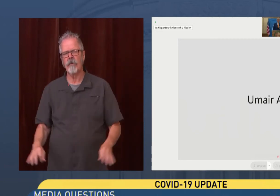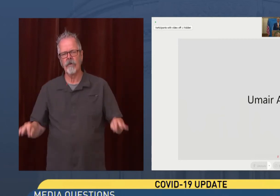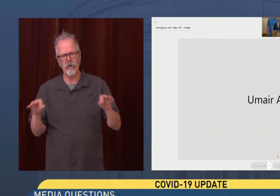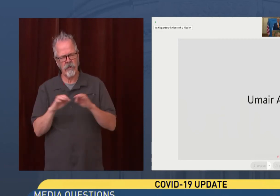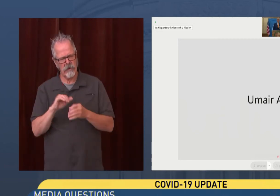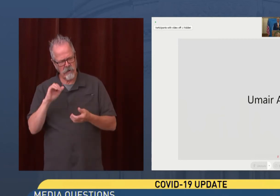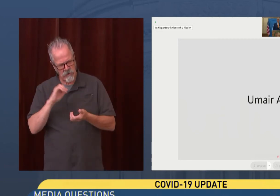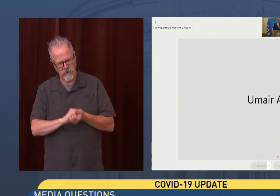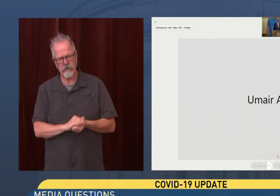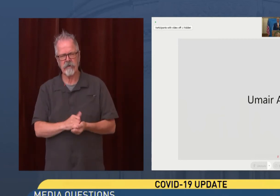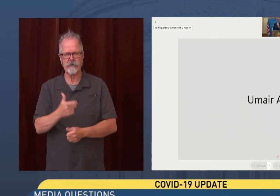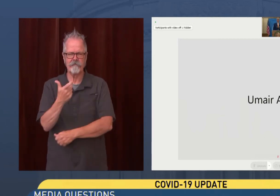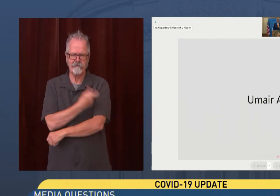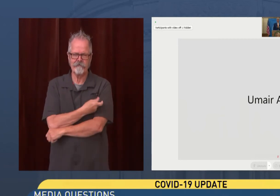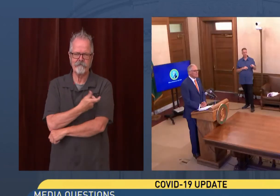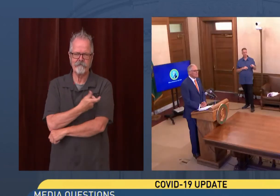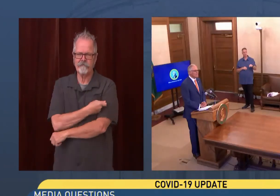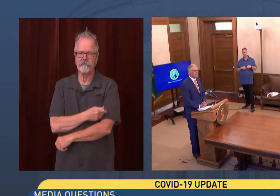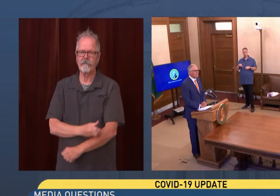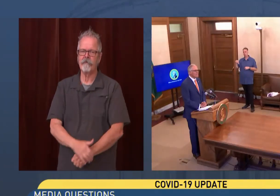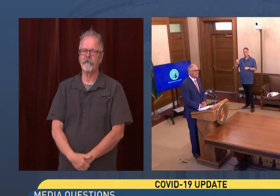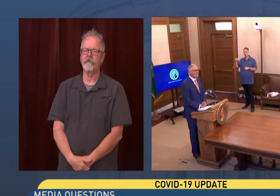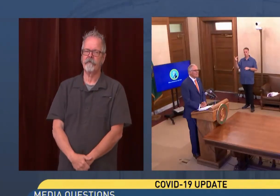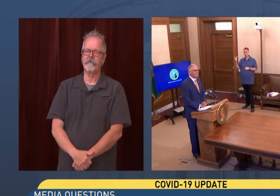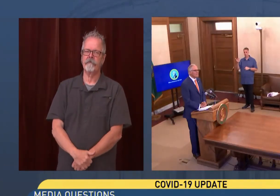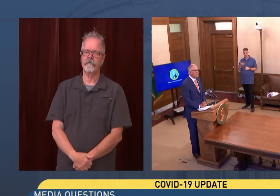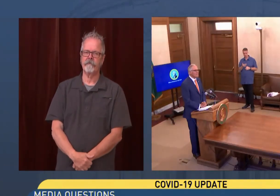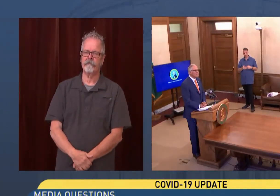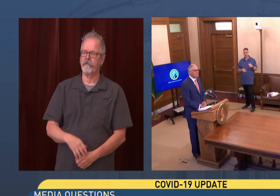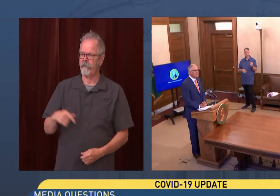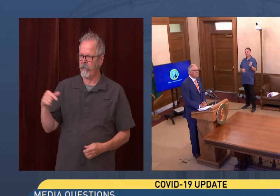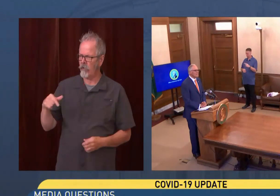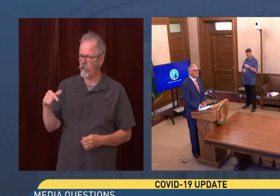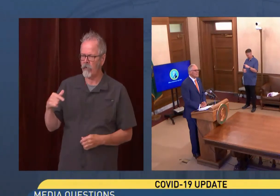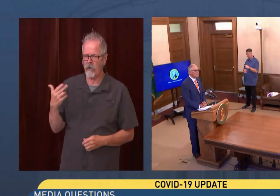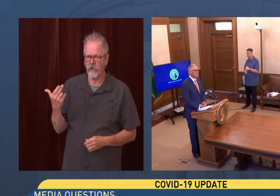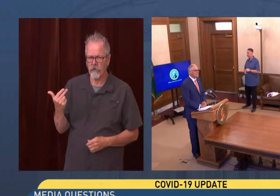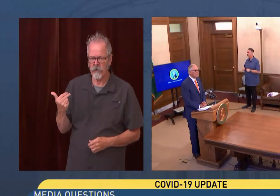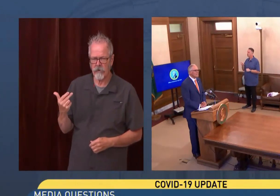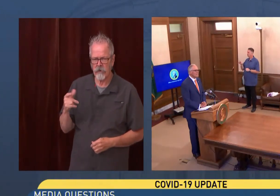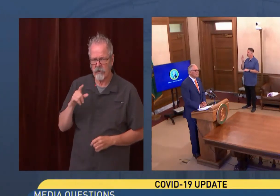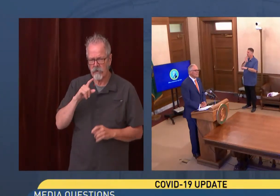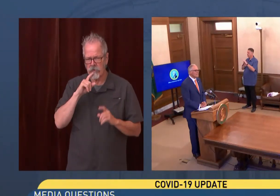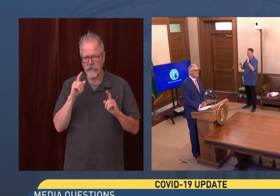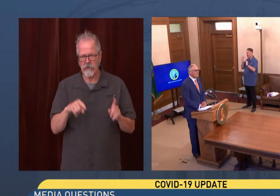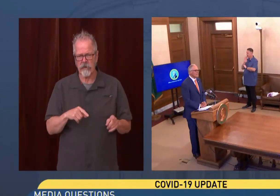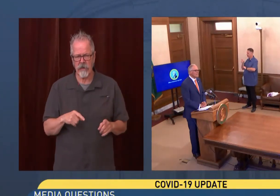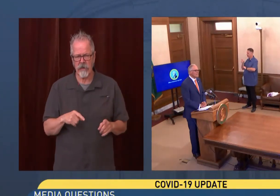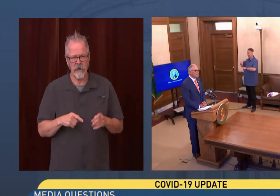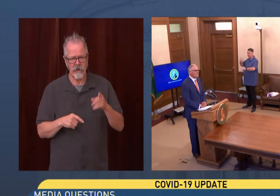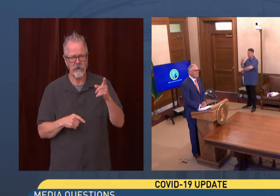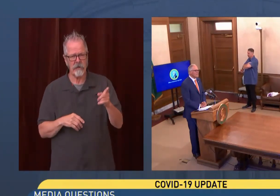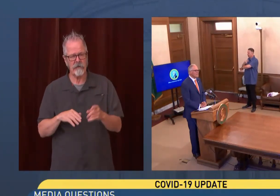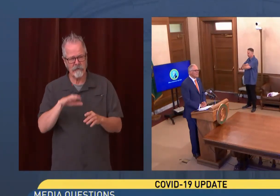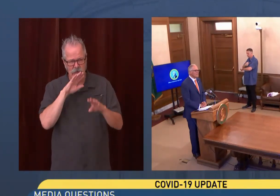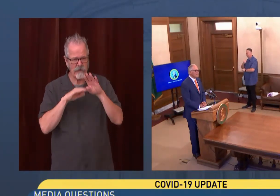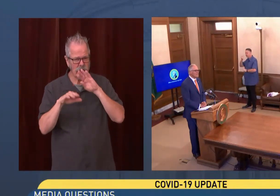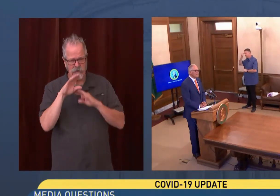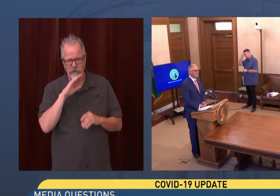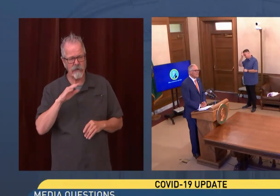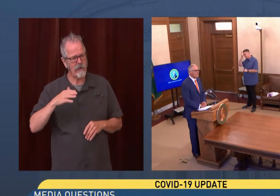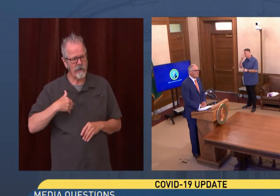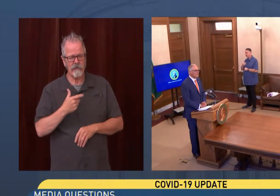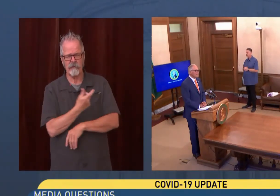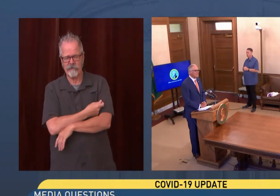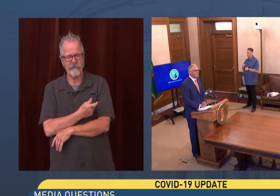Um, yes, governor, your, your frustration with the unvaccinated is topple. Um, but you